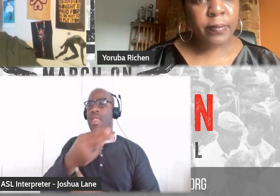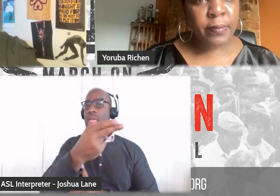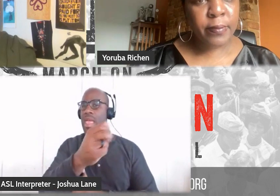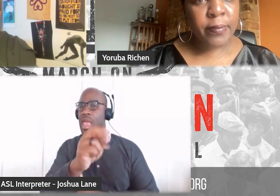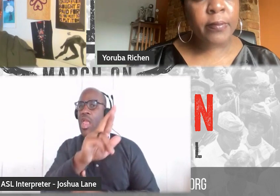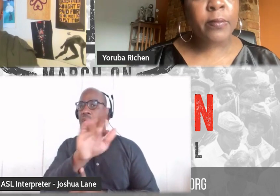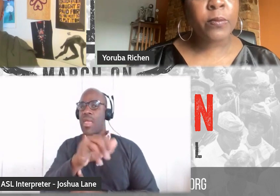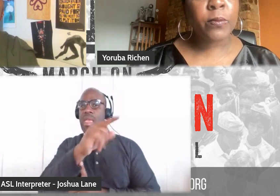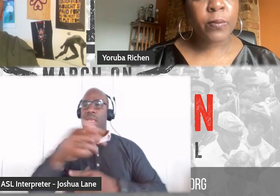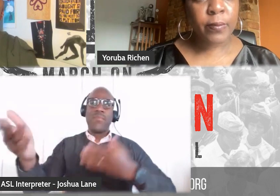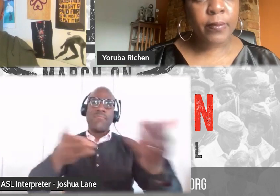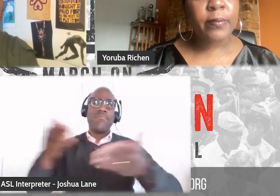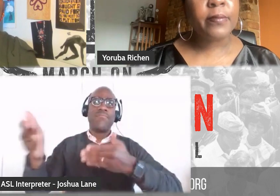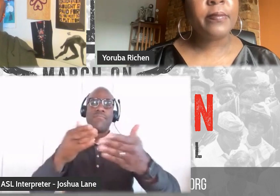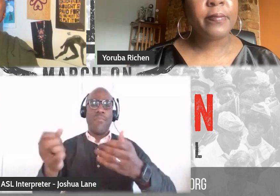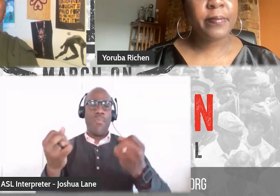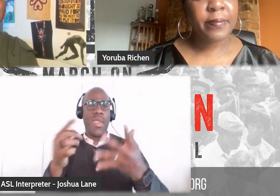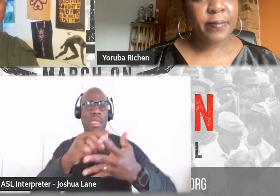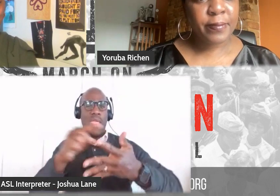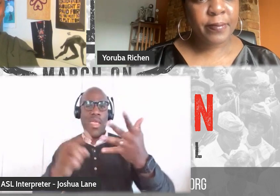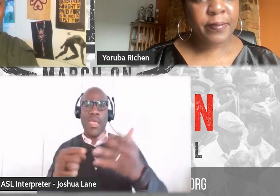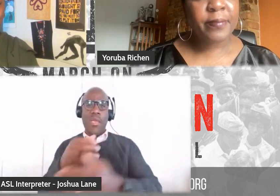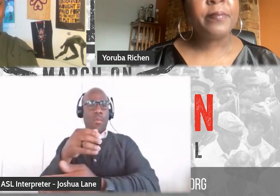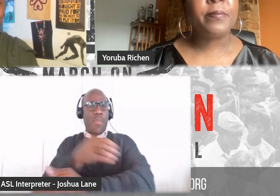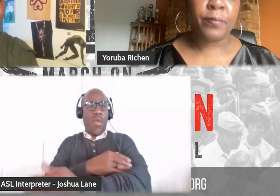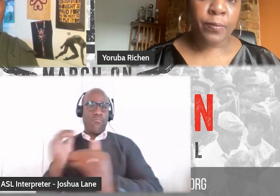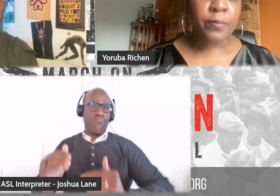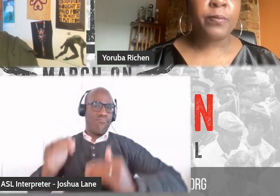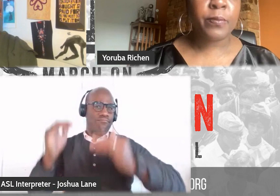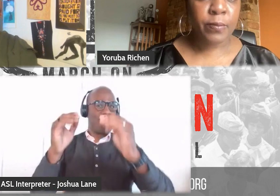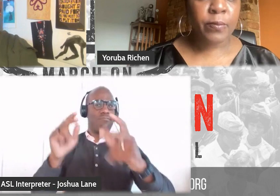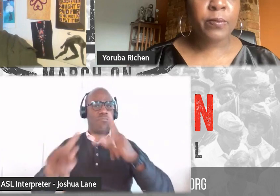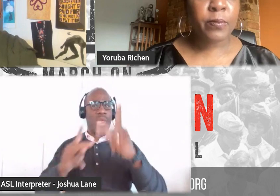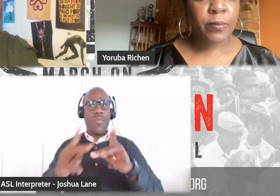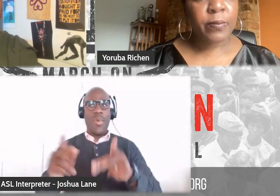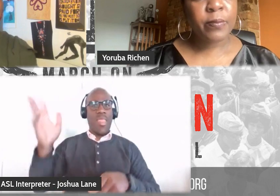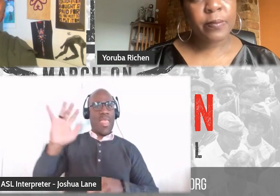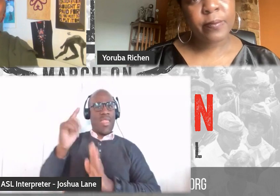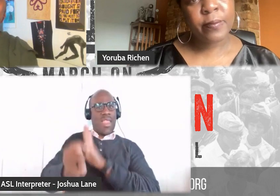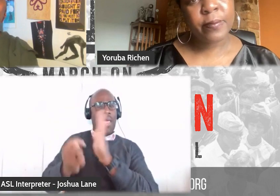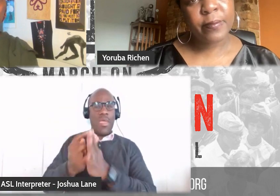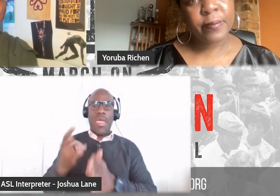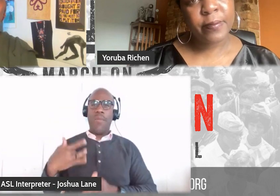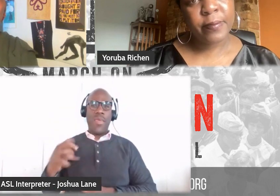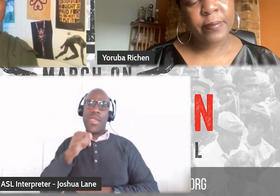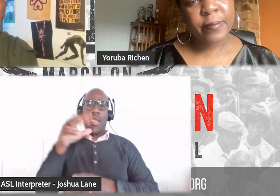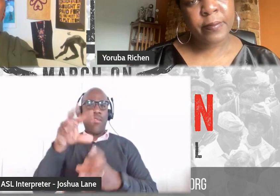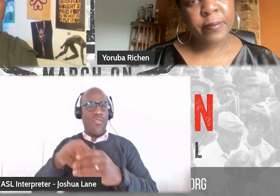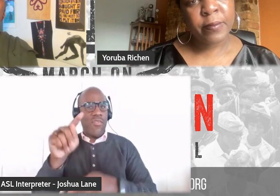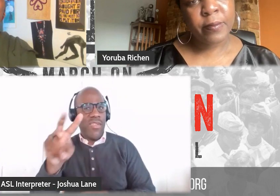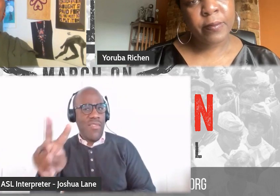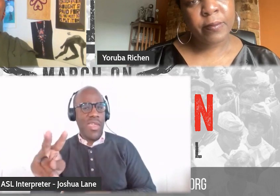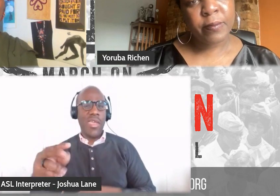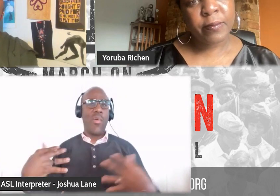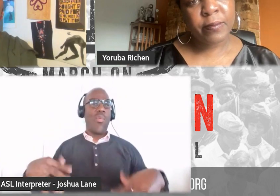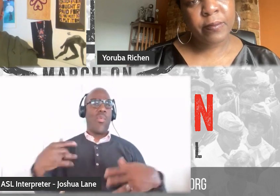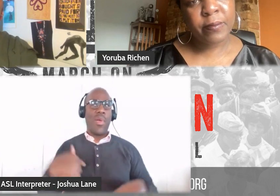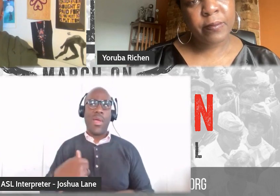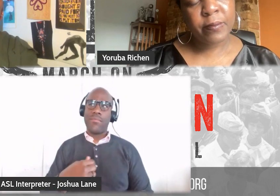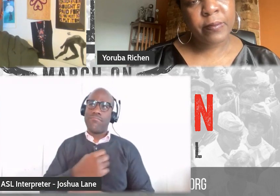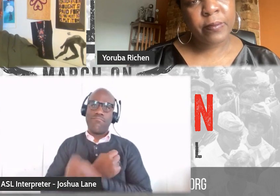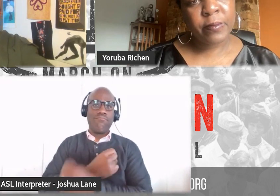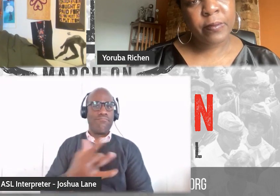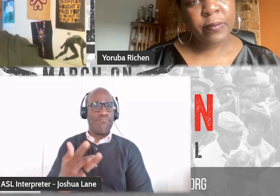don't usually get on television or didn't at that time. So this may take us back a bit to, uh, how